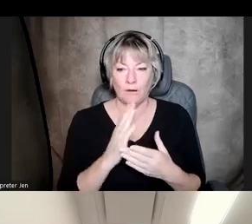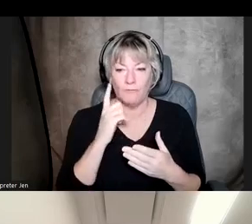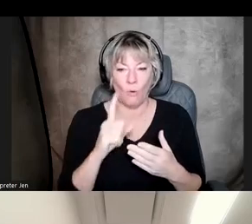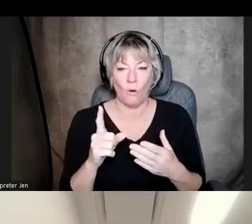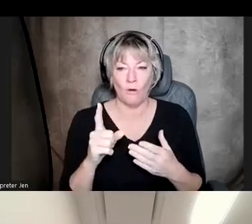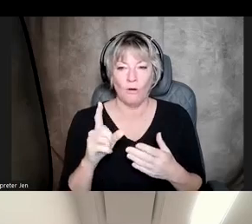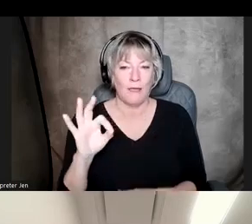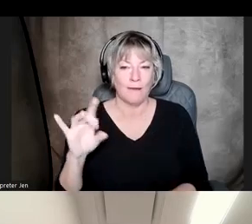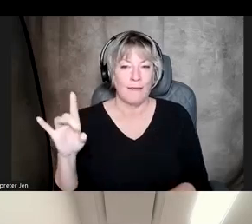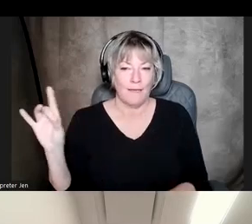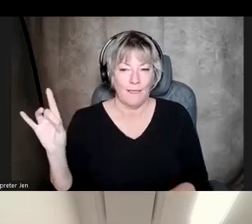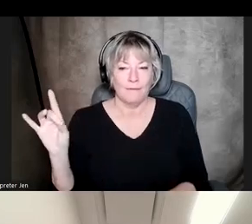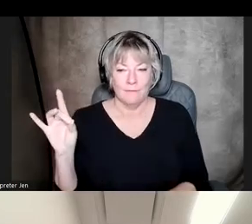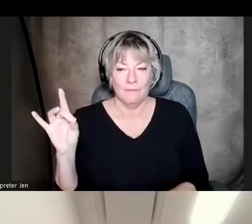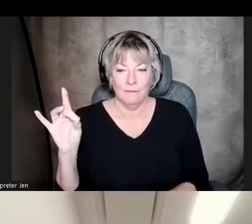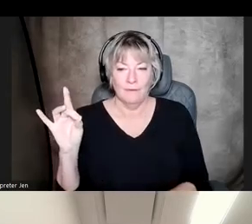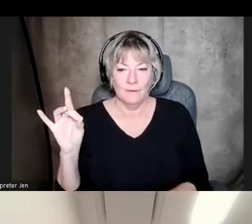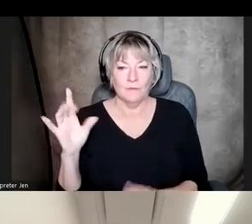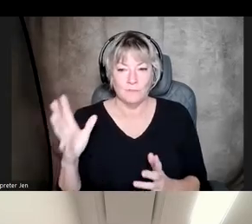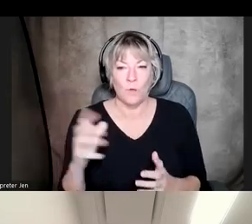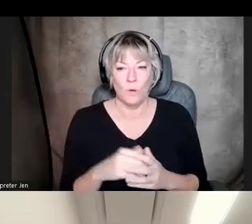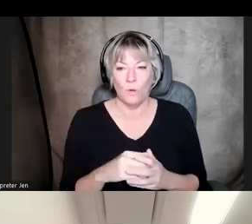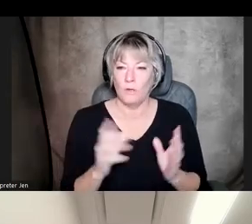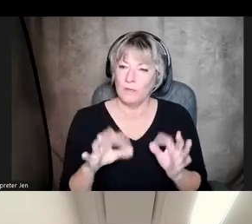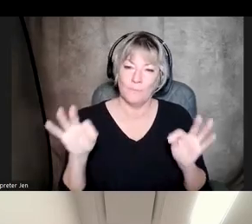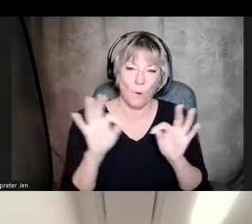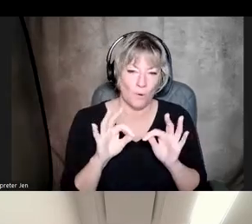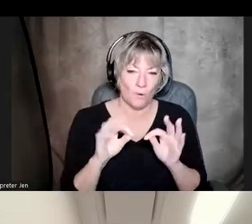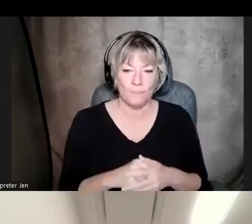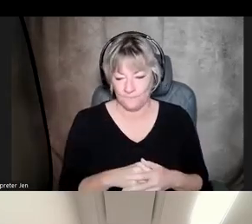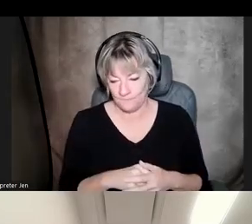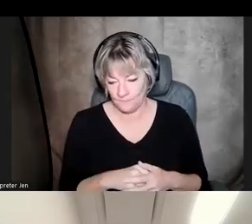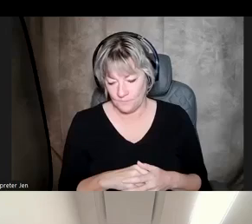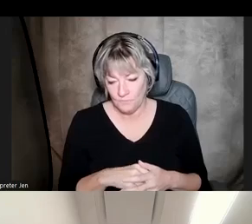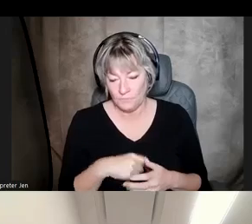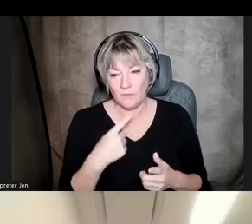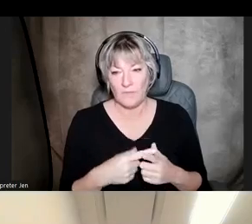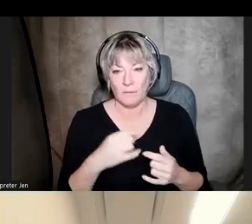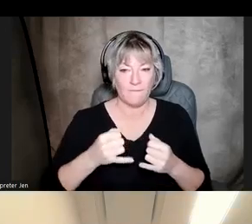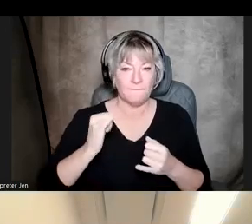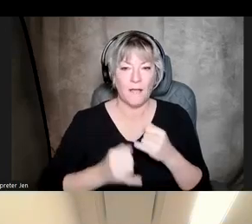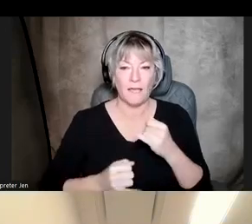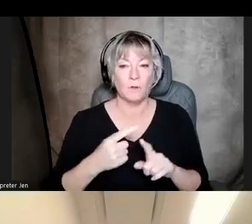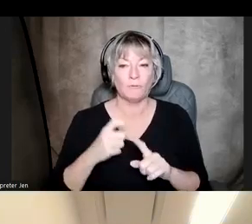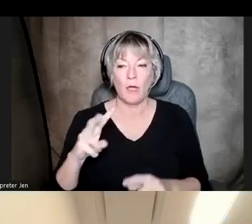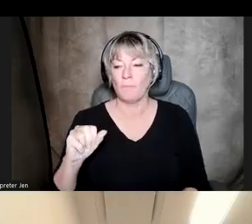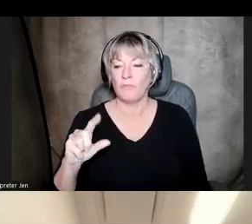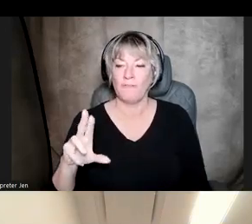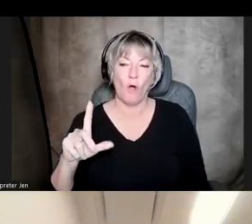-9-8-8. So, important as well. And then my final from the vault